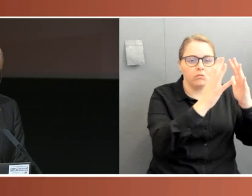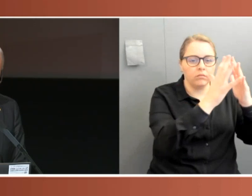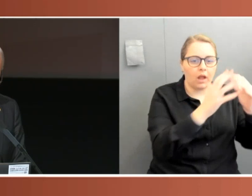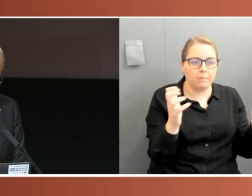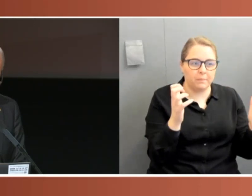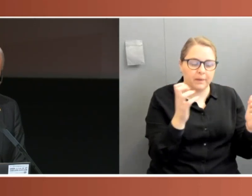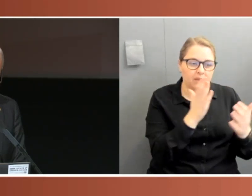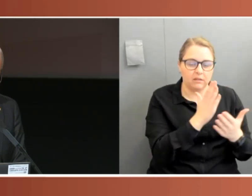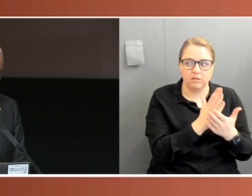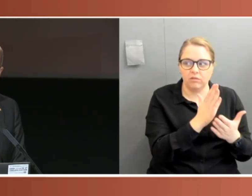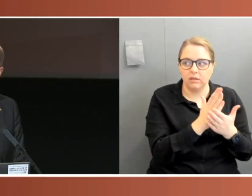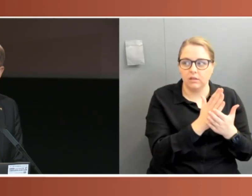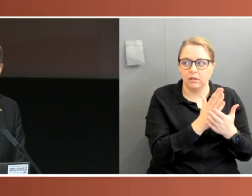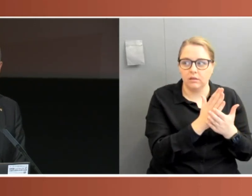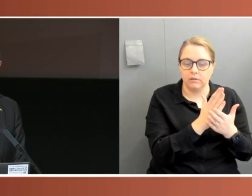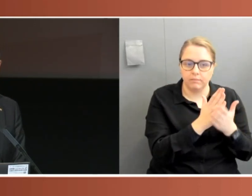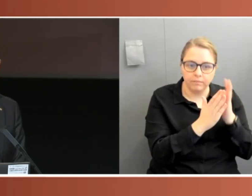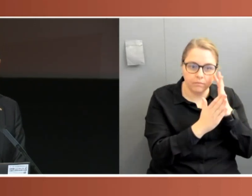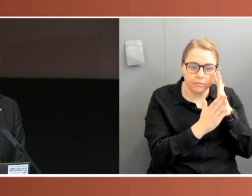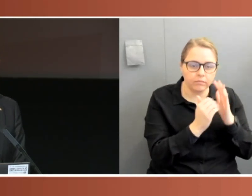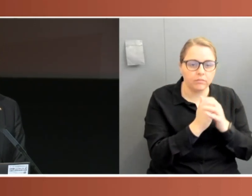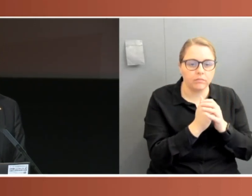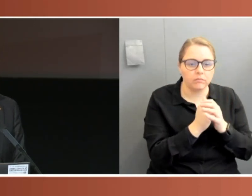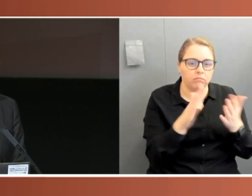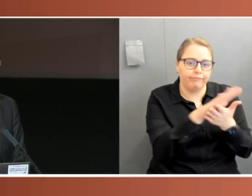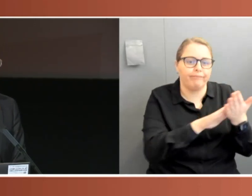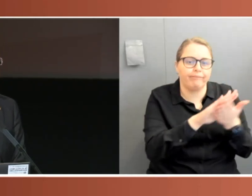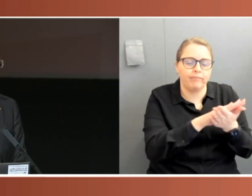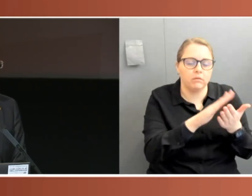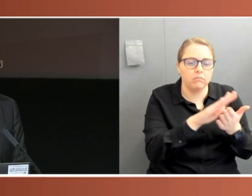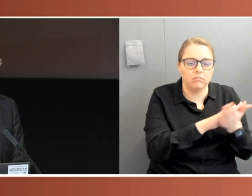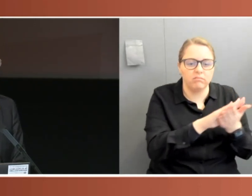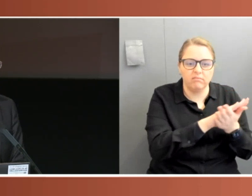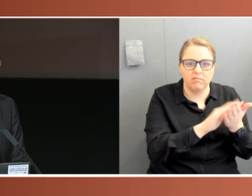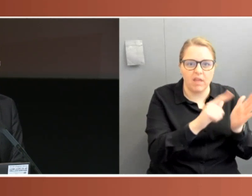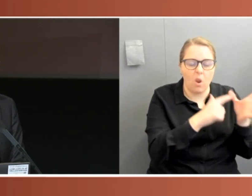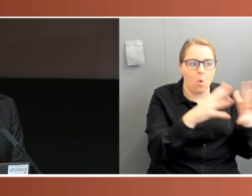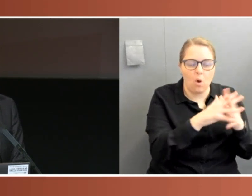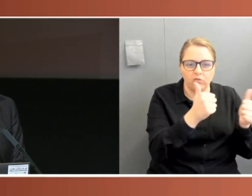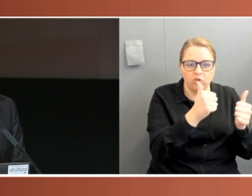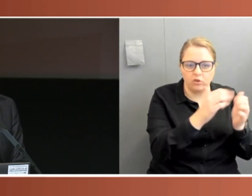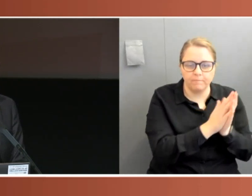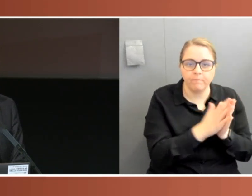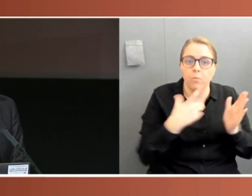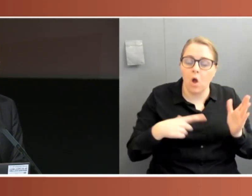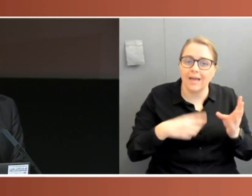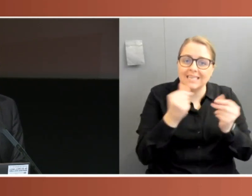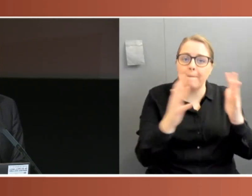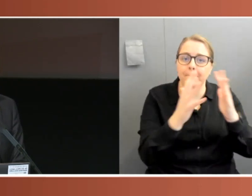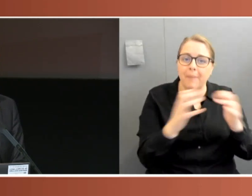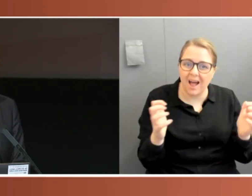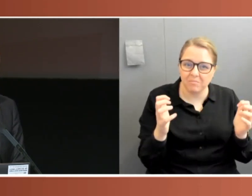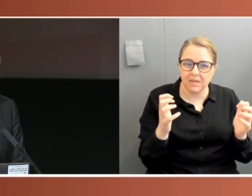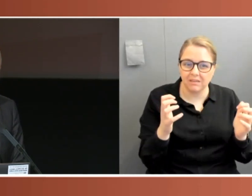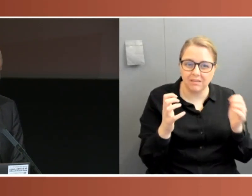critical times. It did so because at least some Parliaments were simply missing in action completely during those lockdowns. They did not